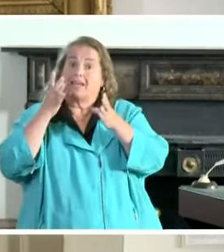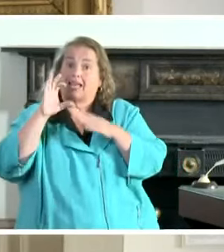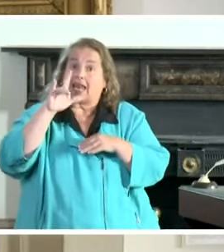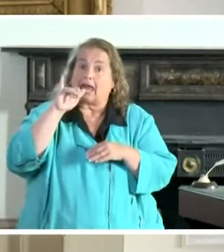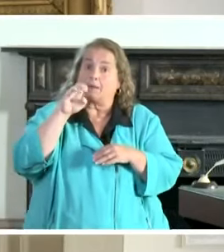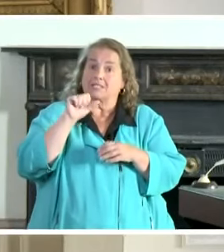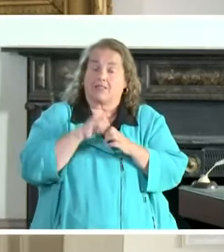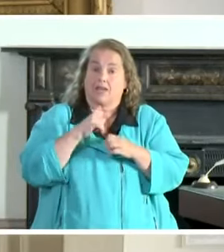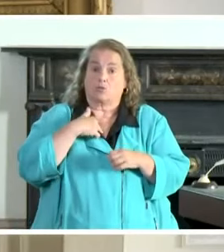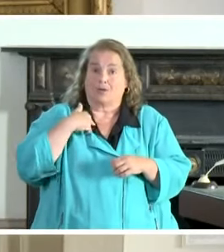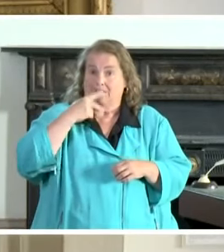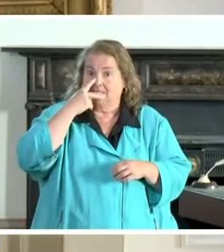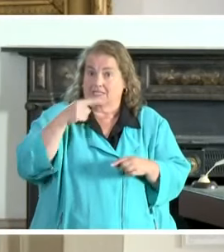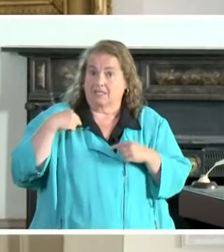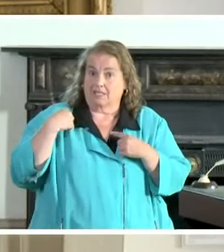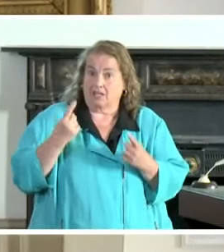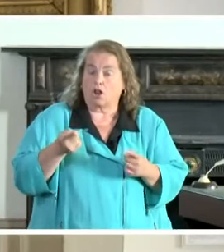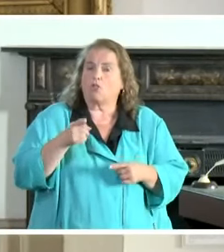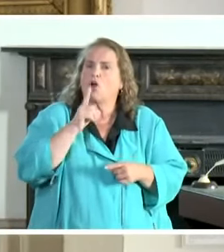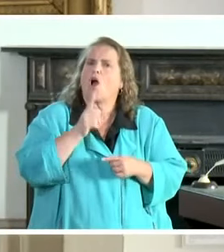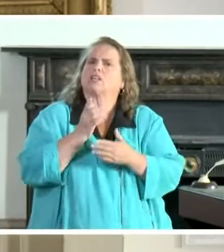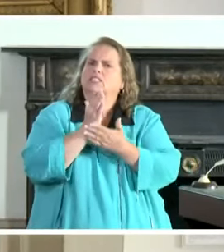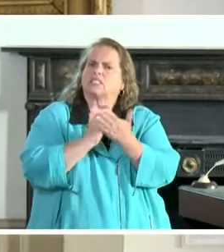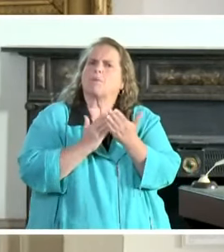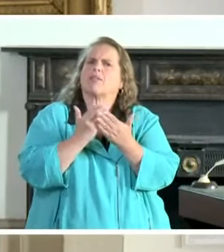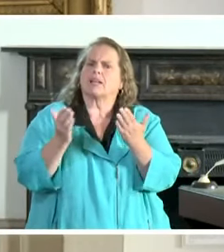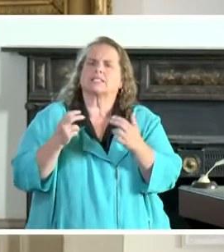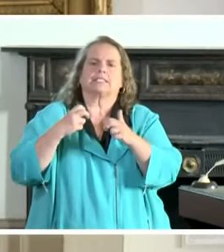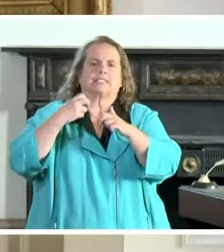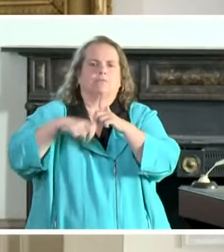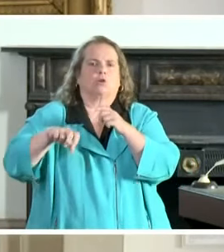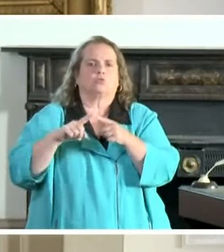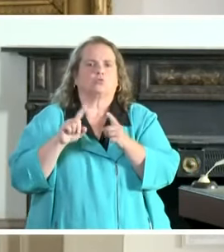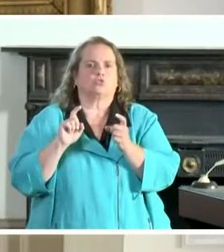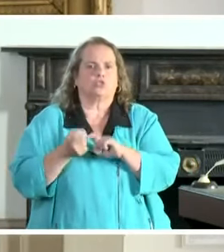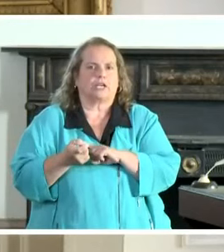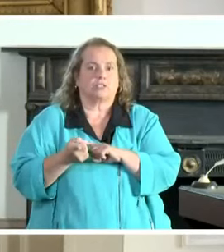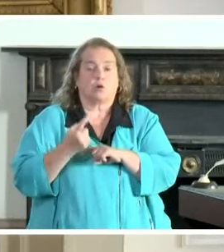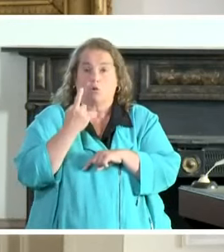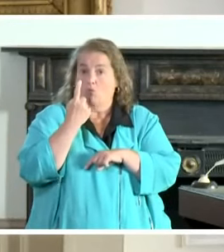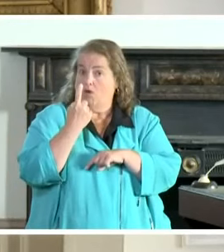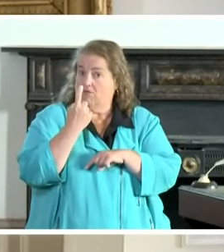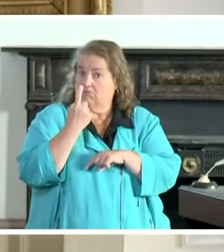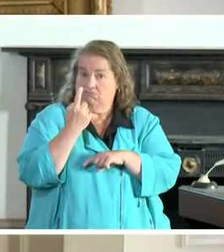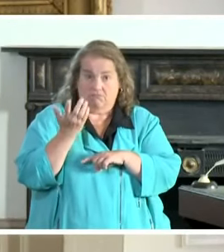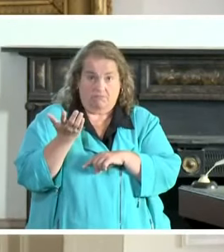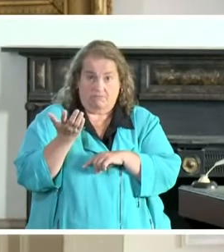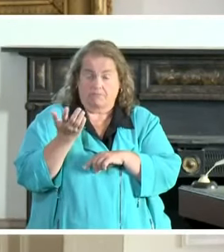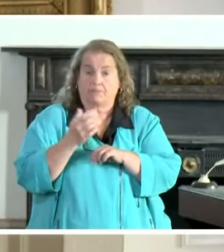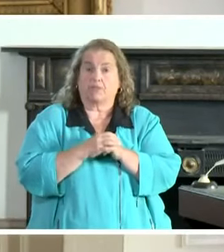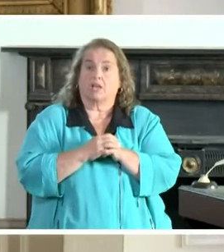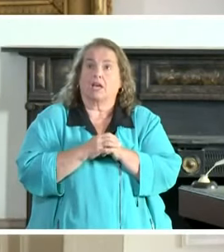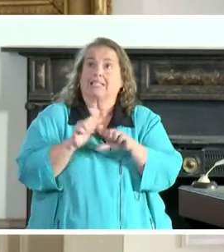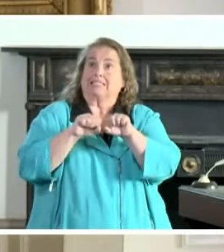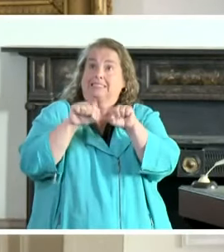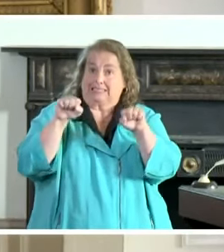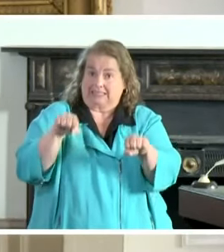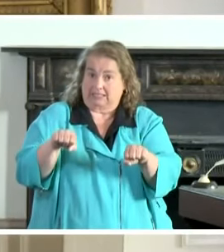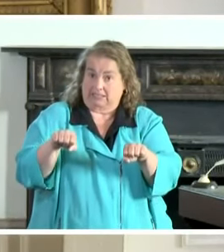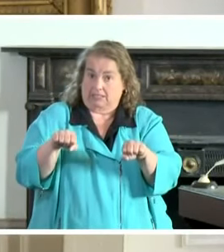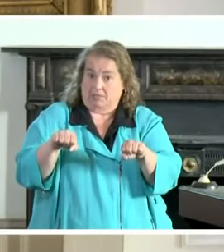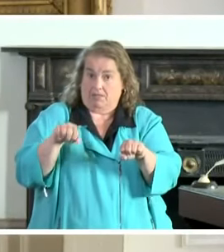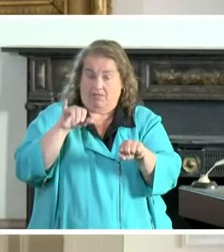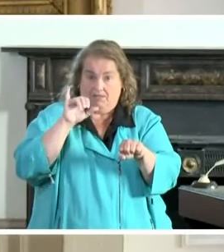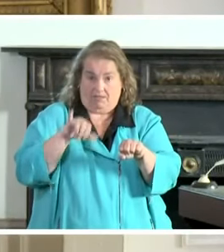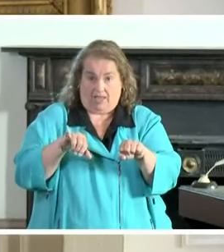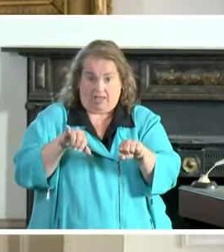that we have seen, there are some things that are very difficult to change. One is a system that